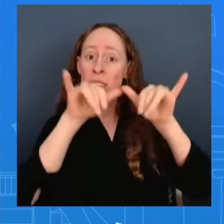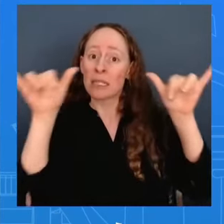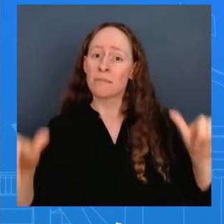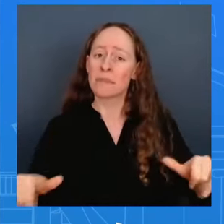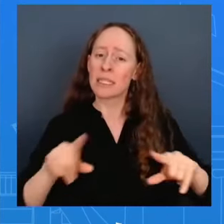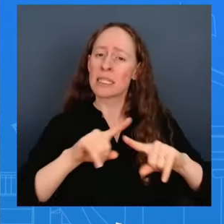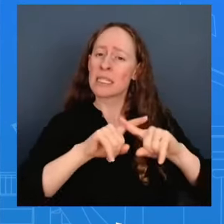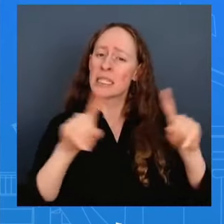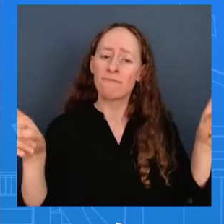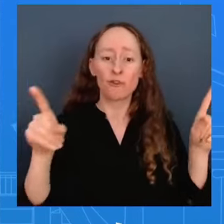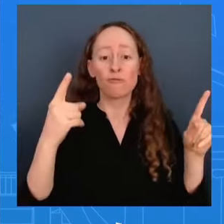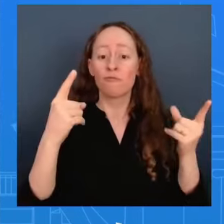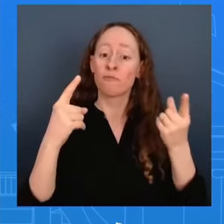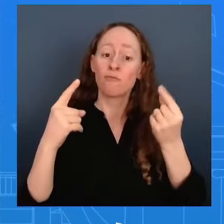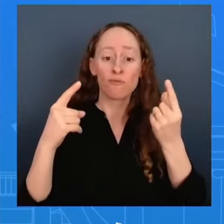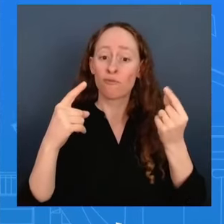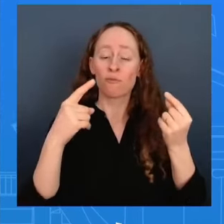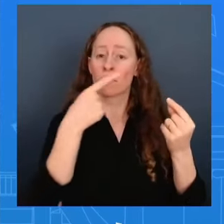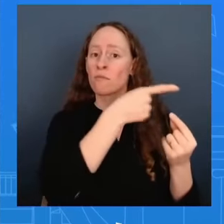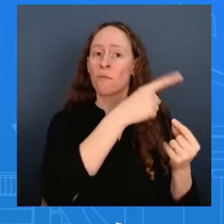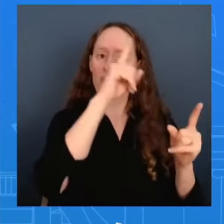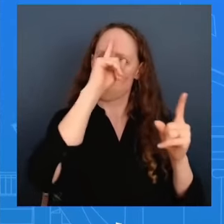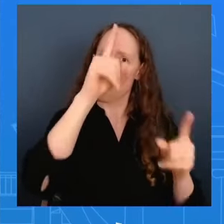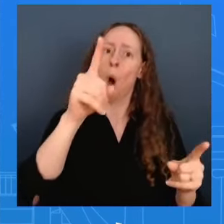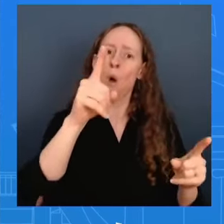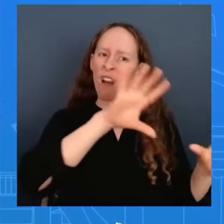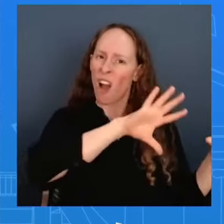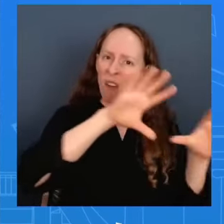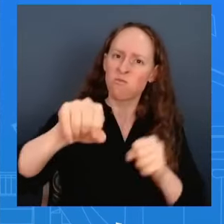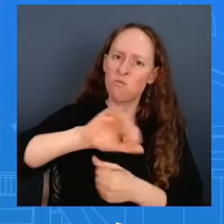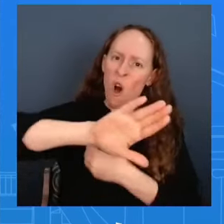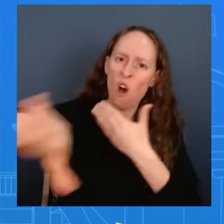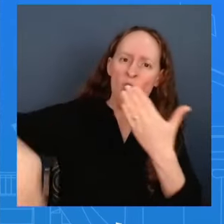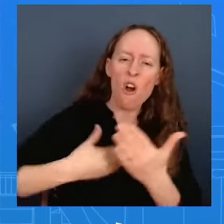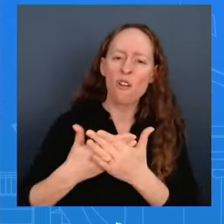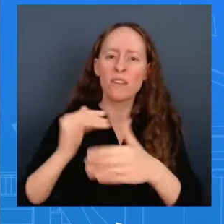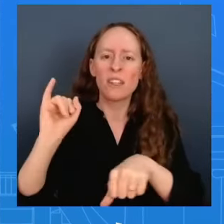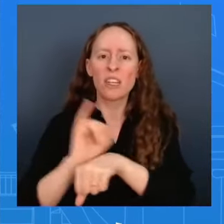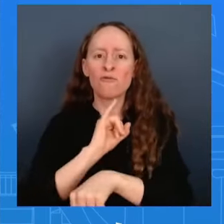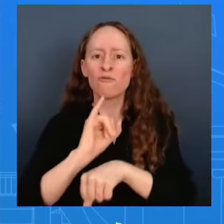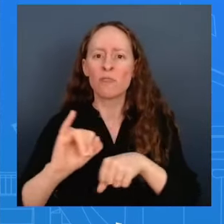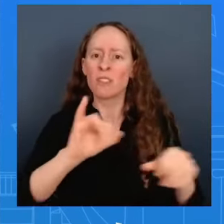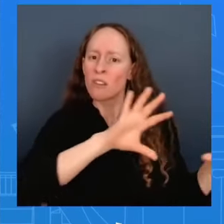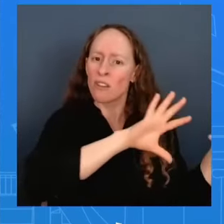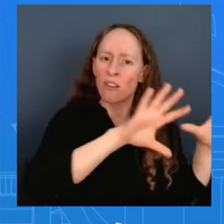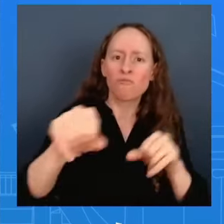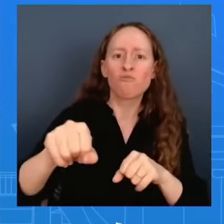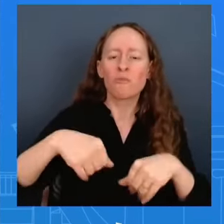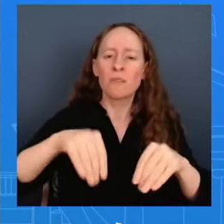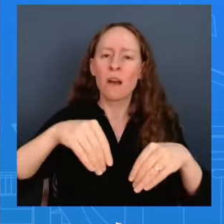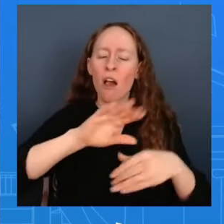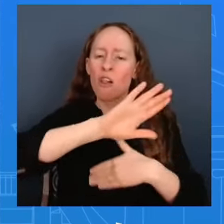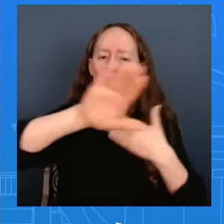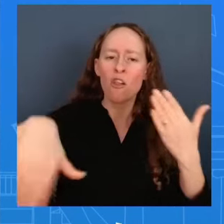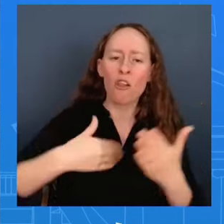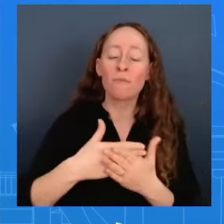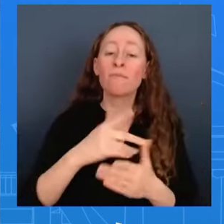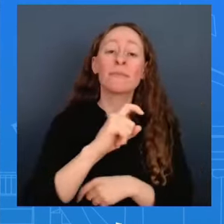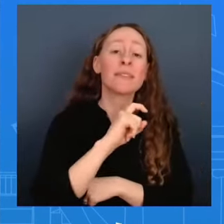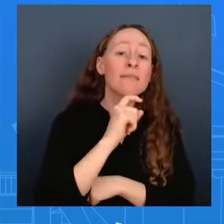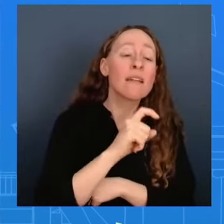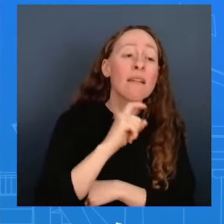industries so this is what i mean by we've seen the pattern steel and aluminum uh solar panels batteries evs